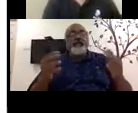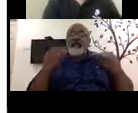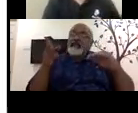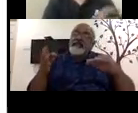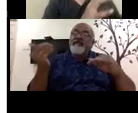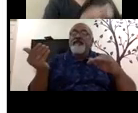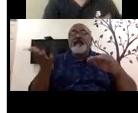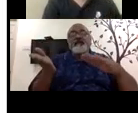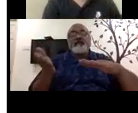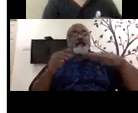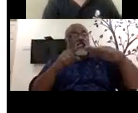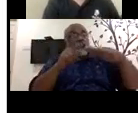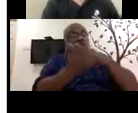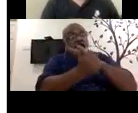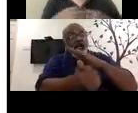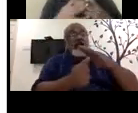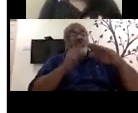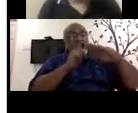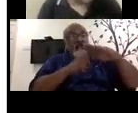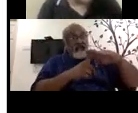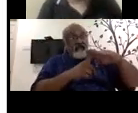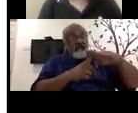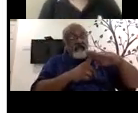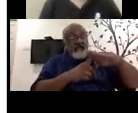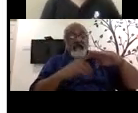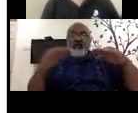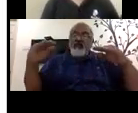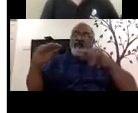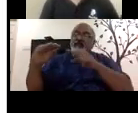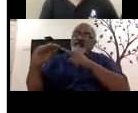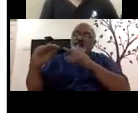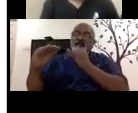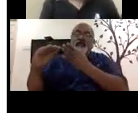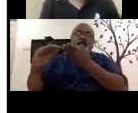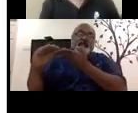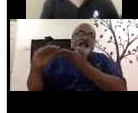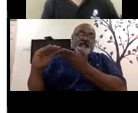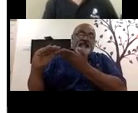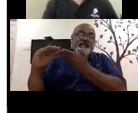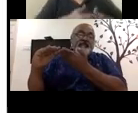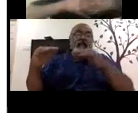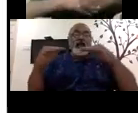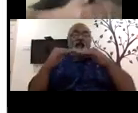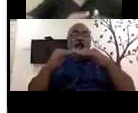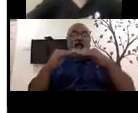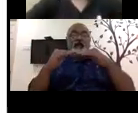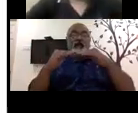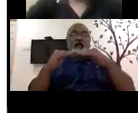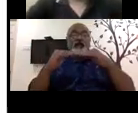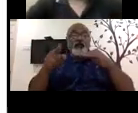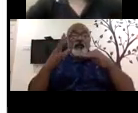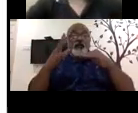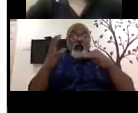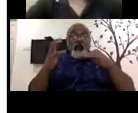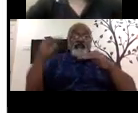Okay. So that kind of interaction, confidence building has to be made, but now, now that you get a job